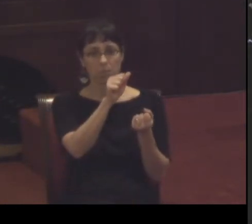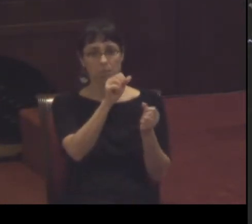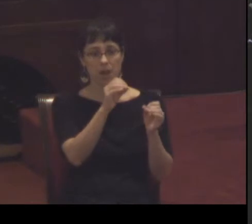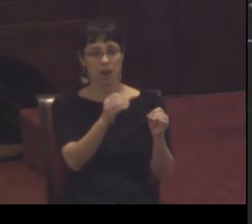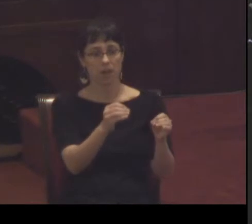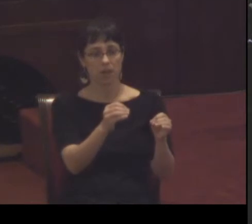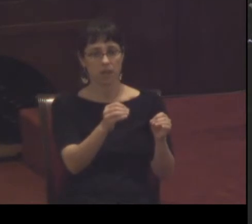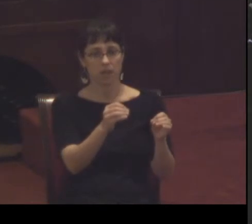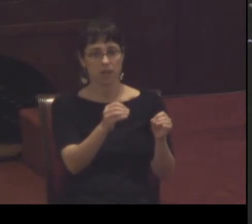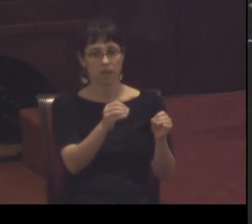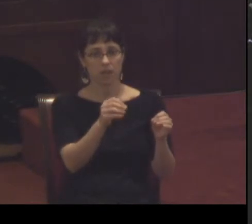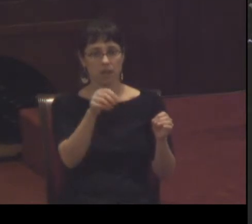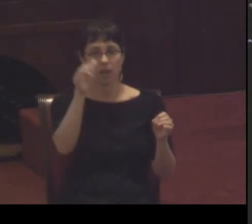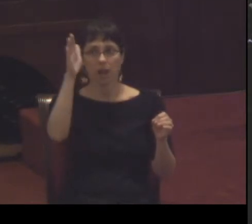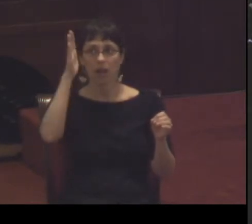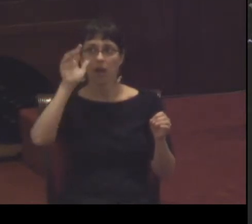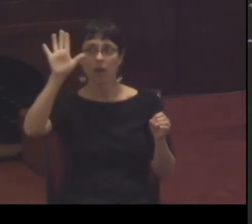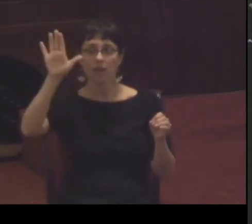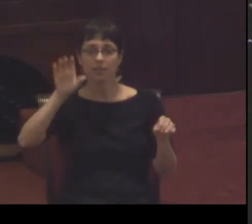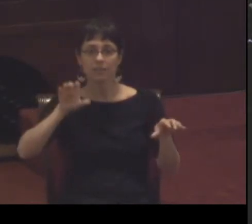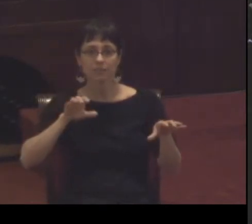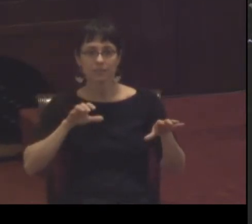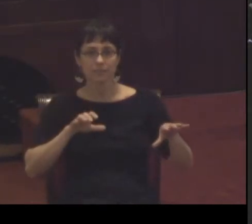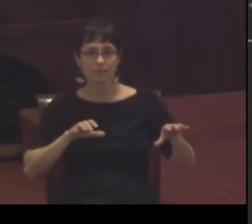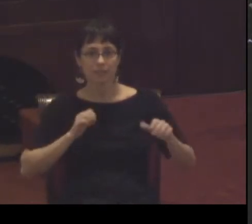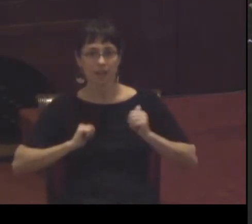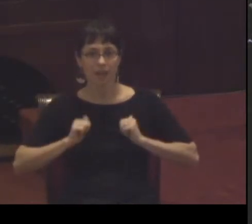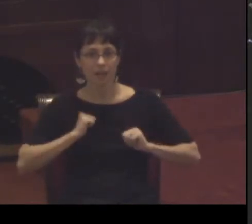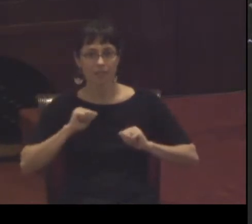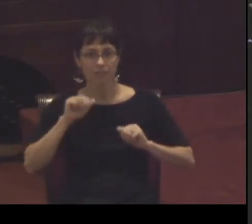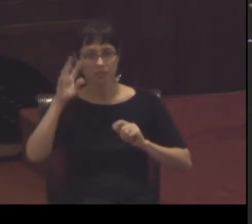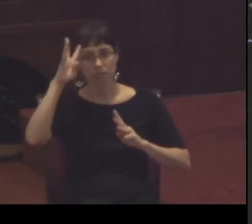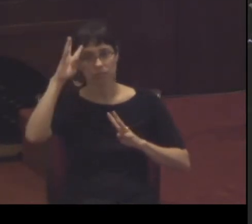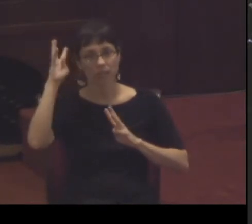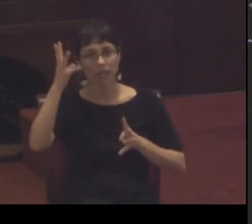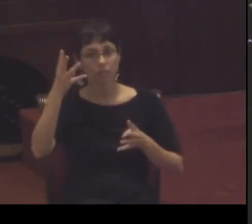God's act of creation is to bring order